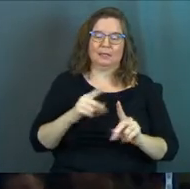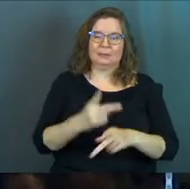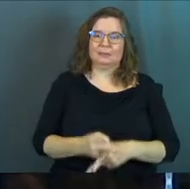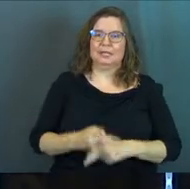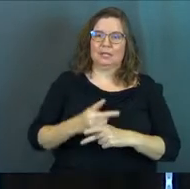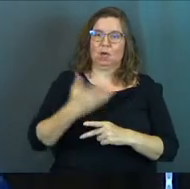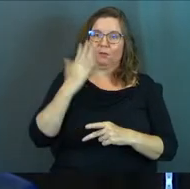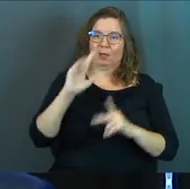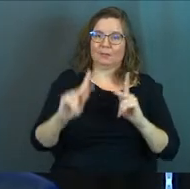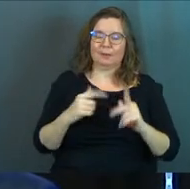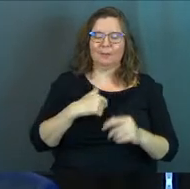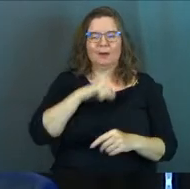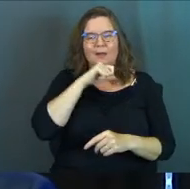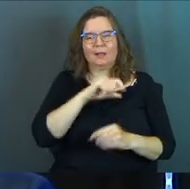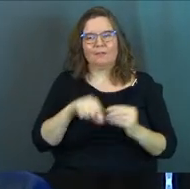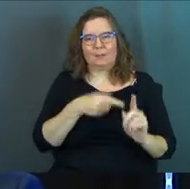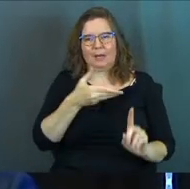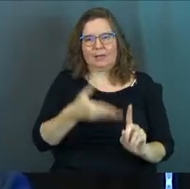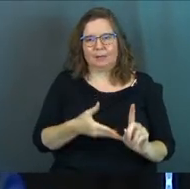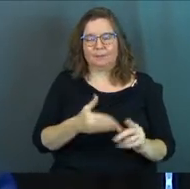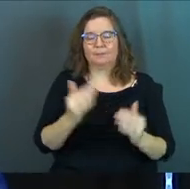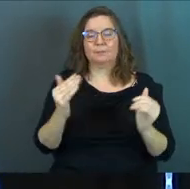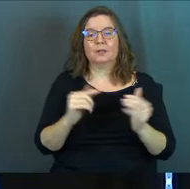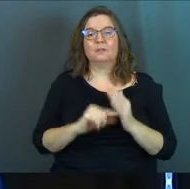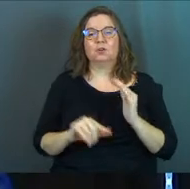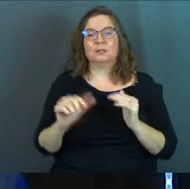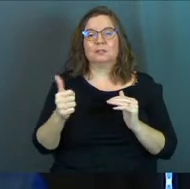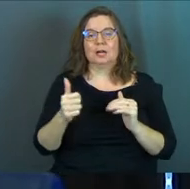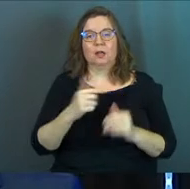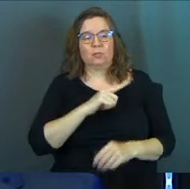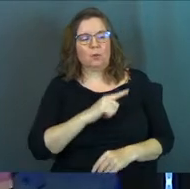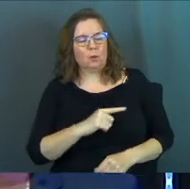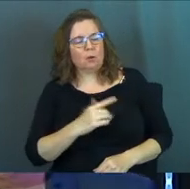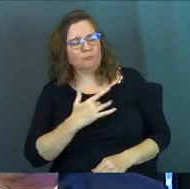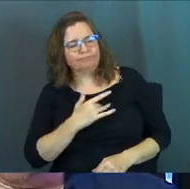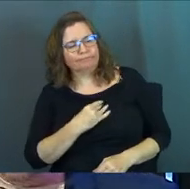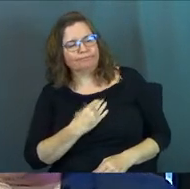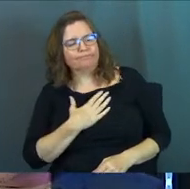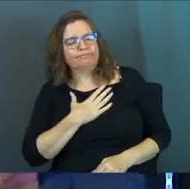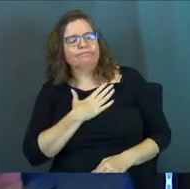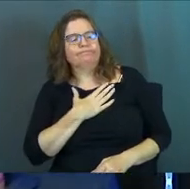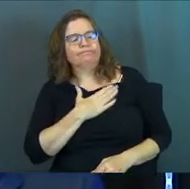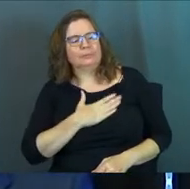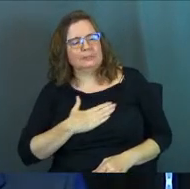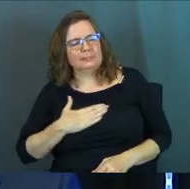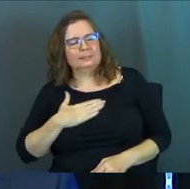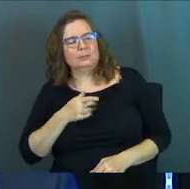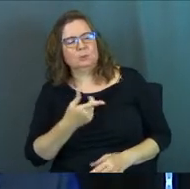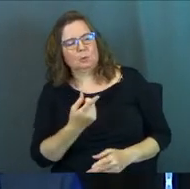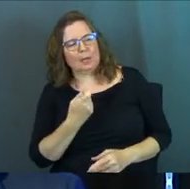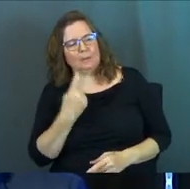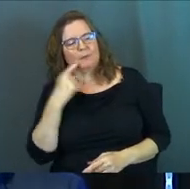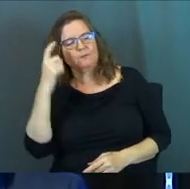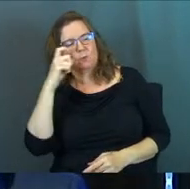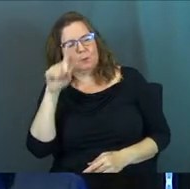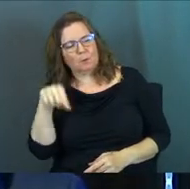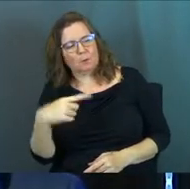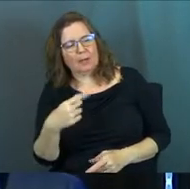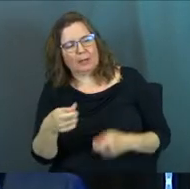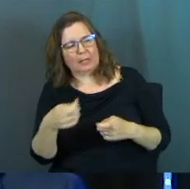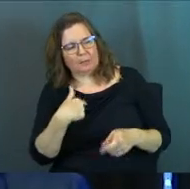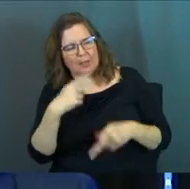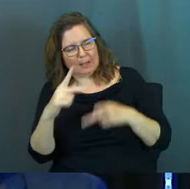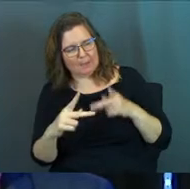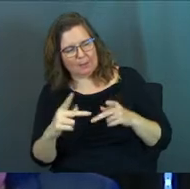taking care of God's people. And I love that about him. Verse 10, the Lord was pleased that Solomon had asked for wisdom. And so God replied, because you have asked for wisdom in